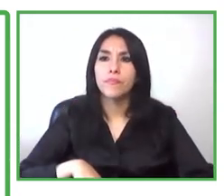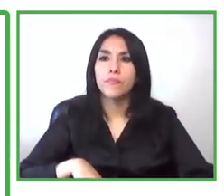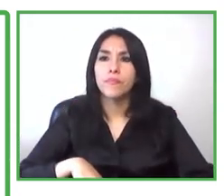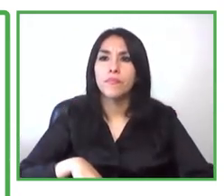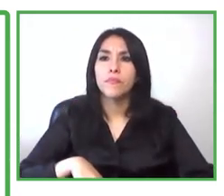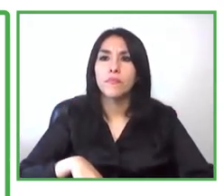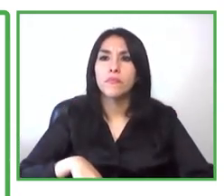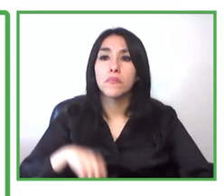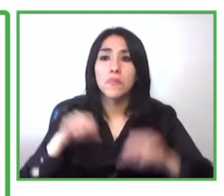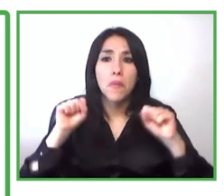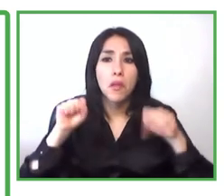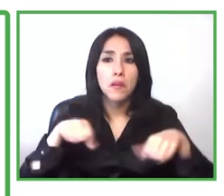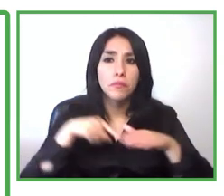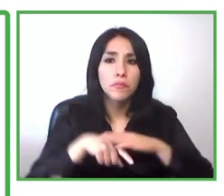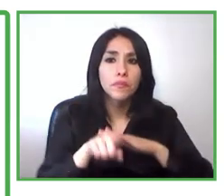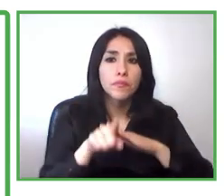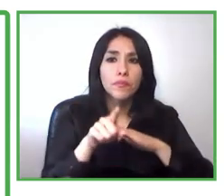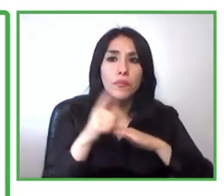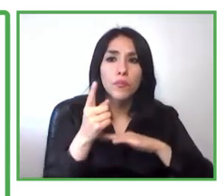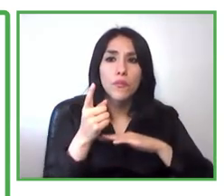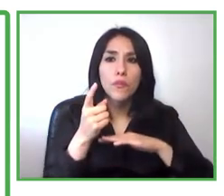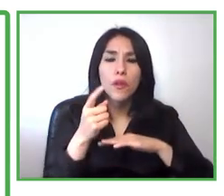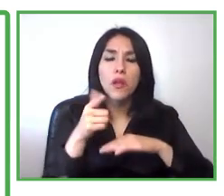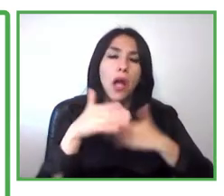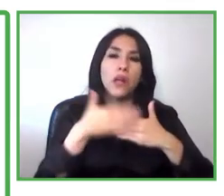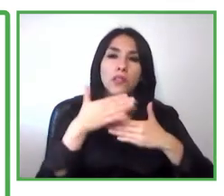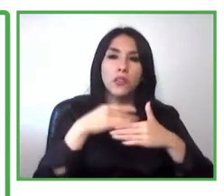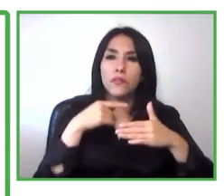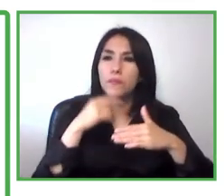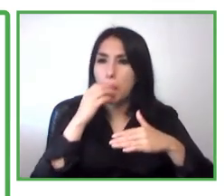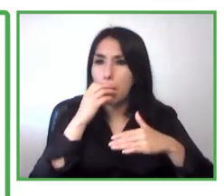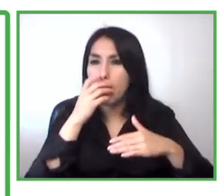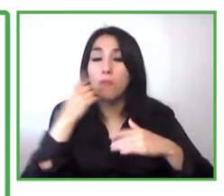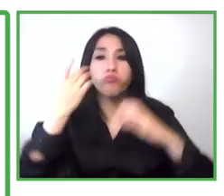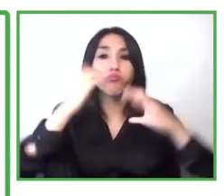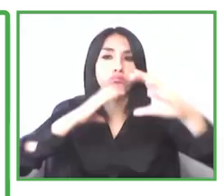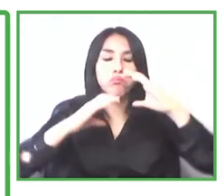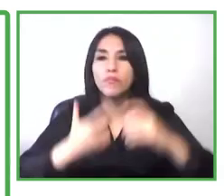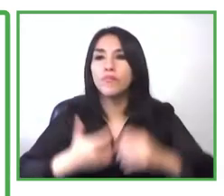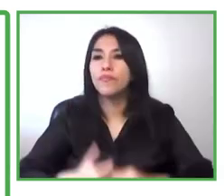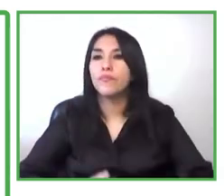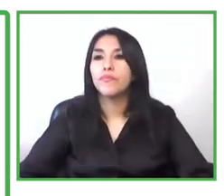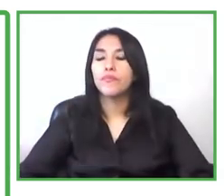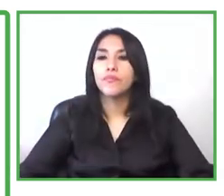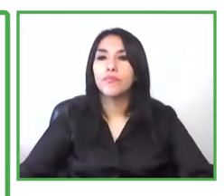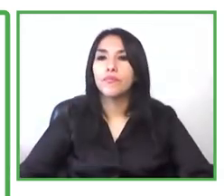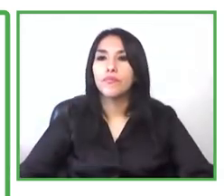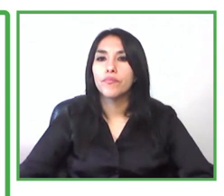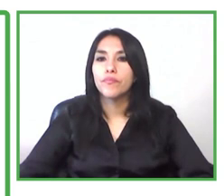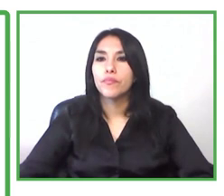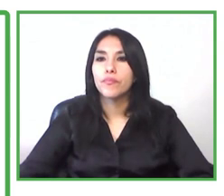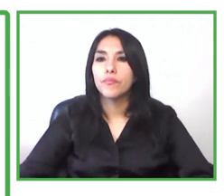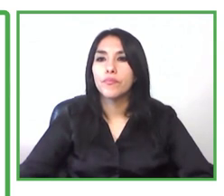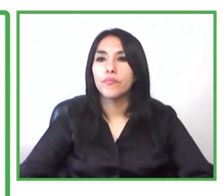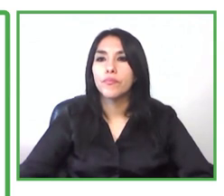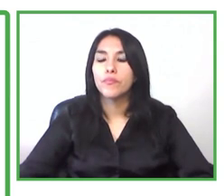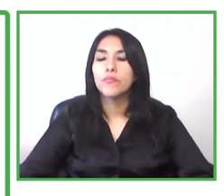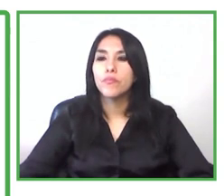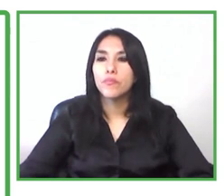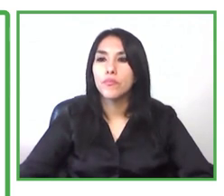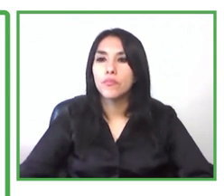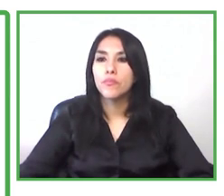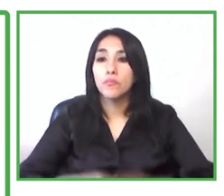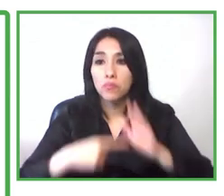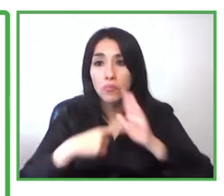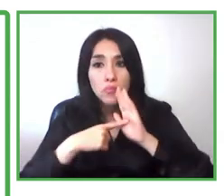start learning there is a program that showed a progress and when there is something for example there is a question